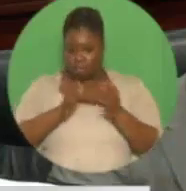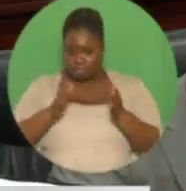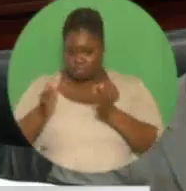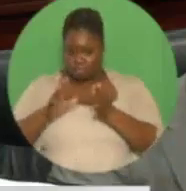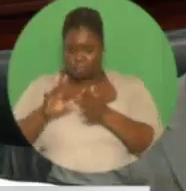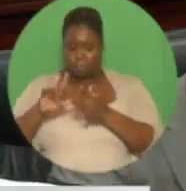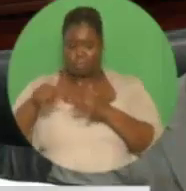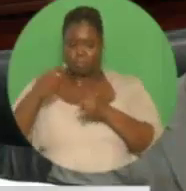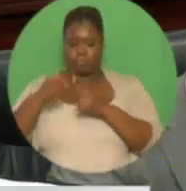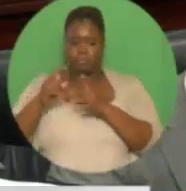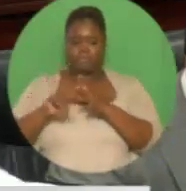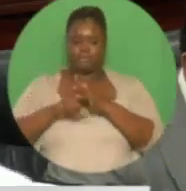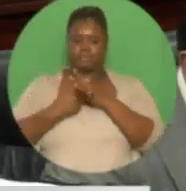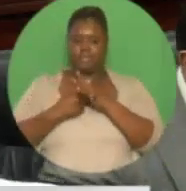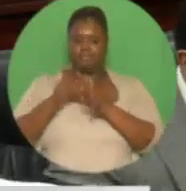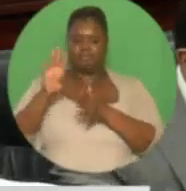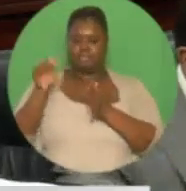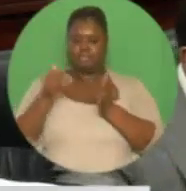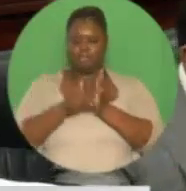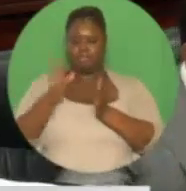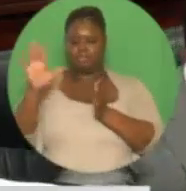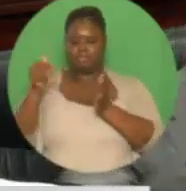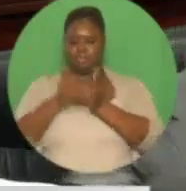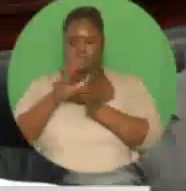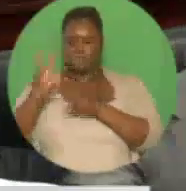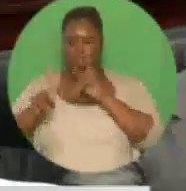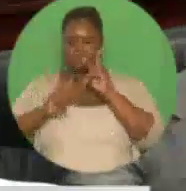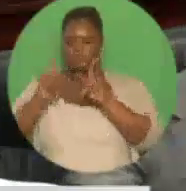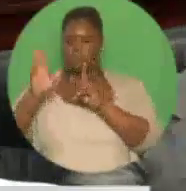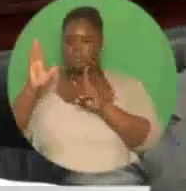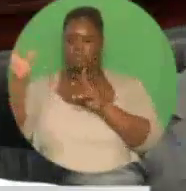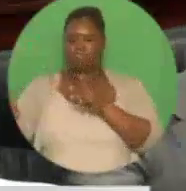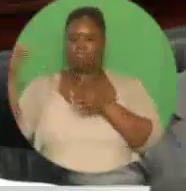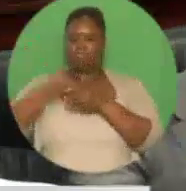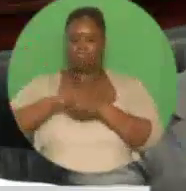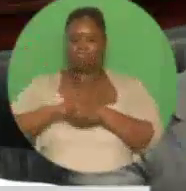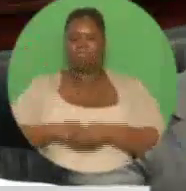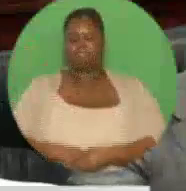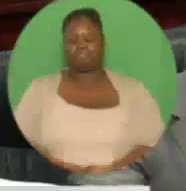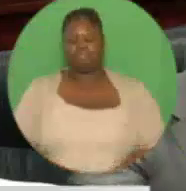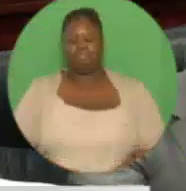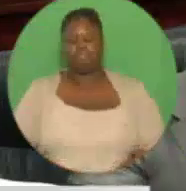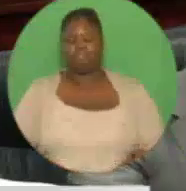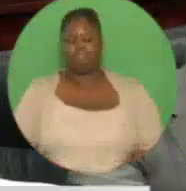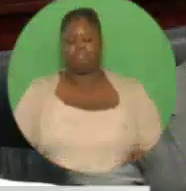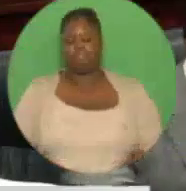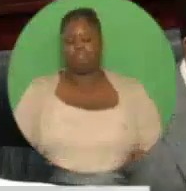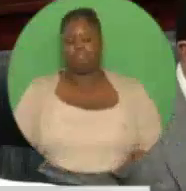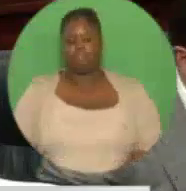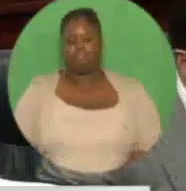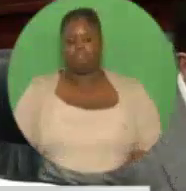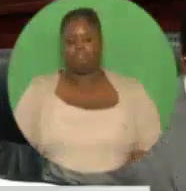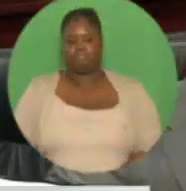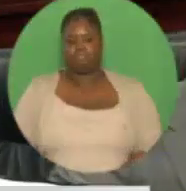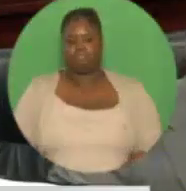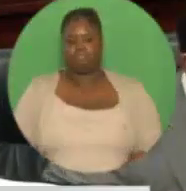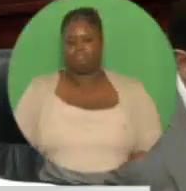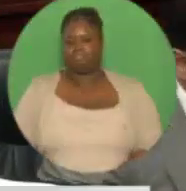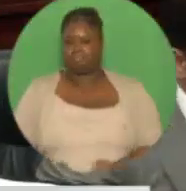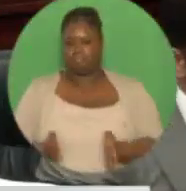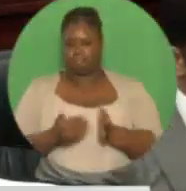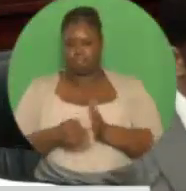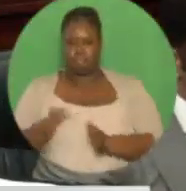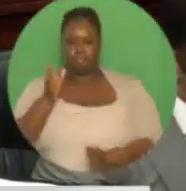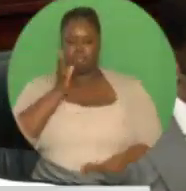contribute to the expansion of our gross domestic product, agriculture. Madam